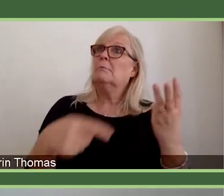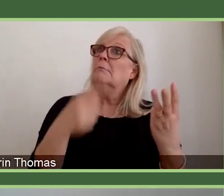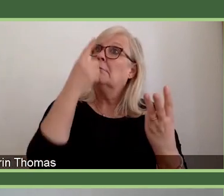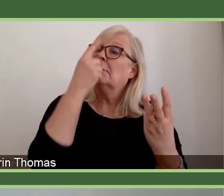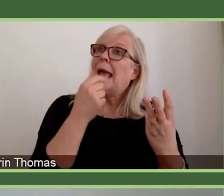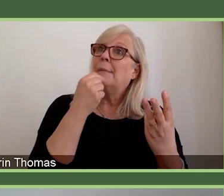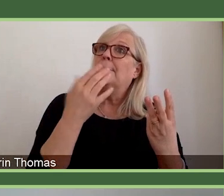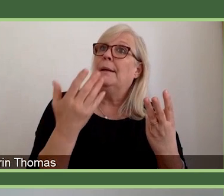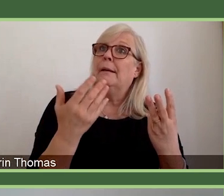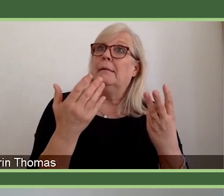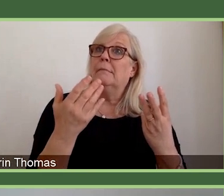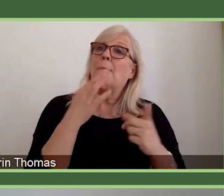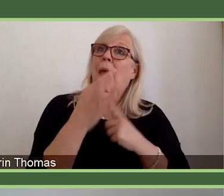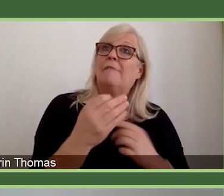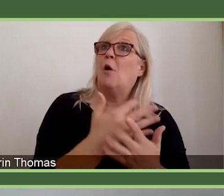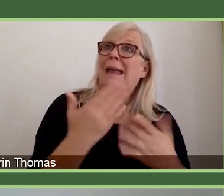Next slide, please.